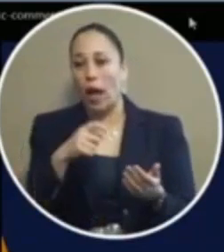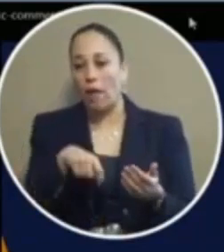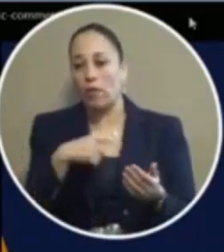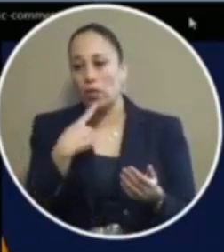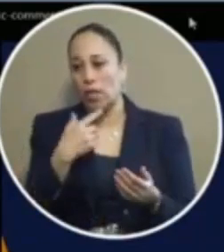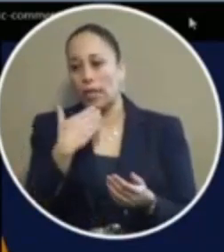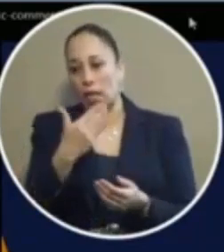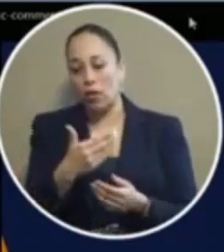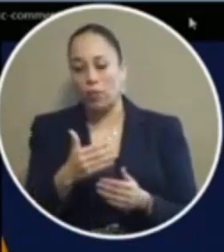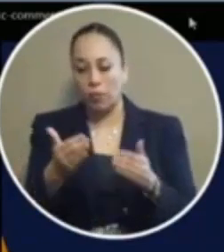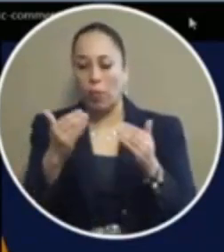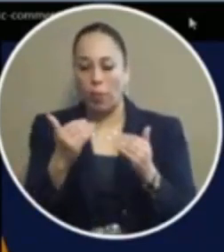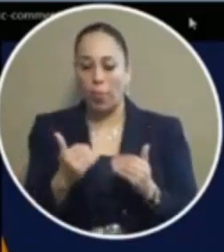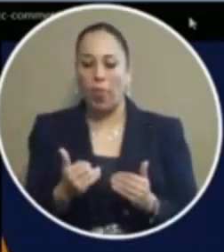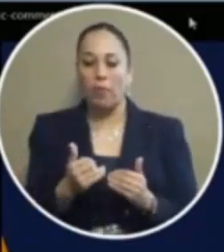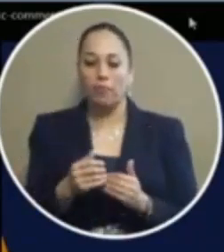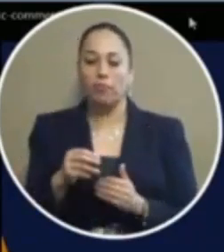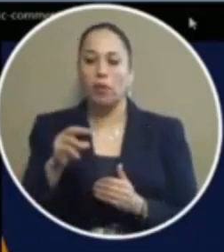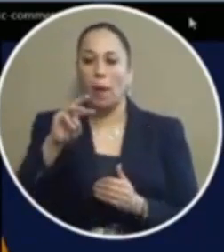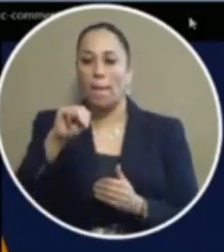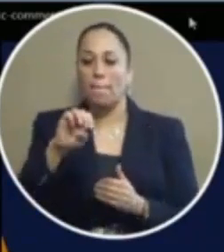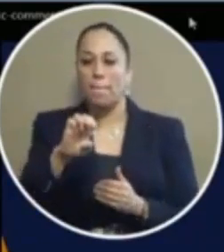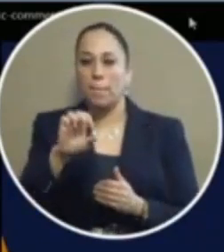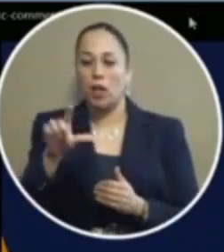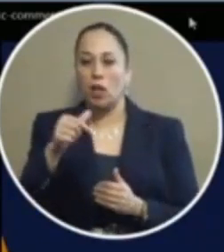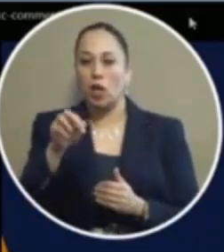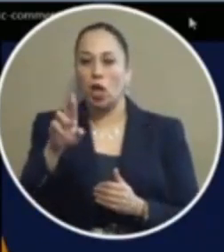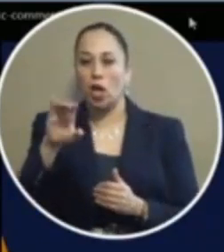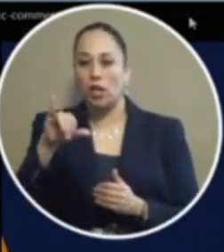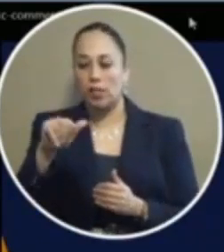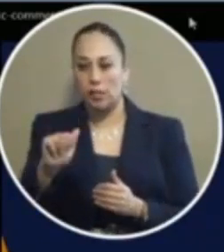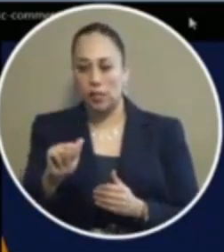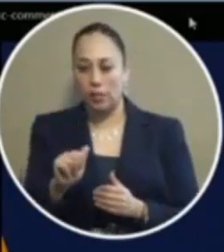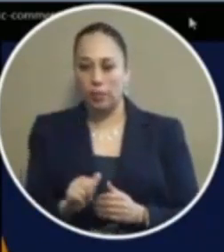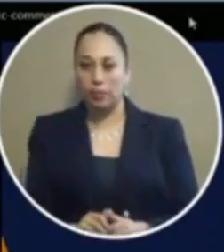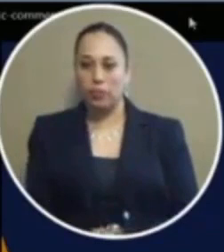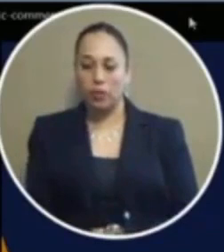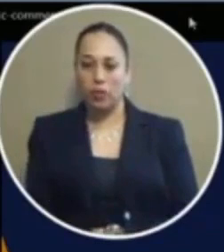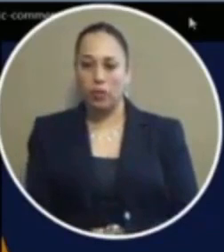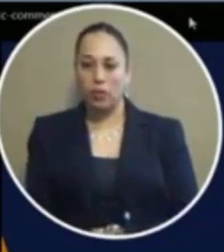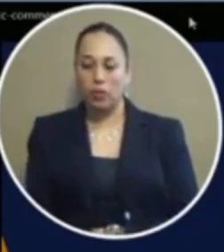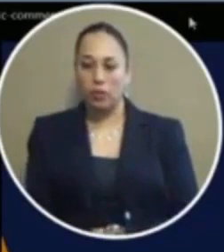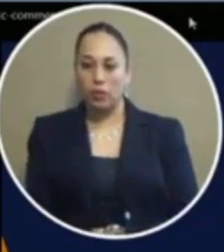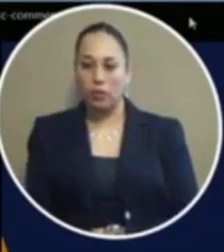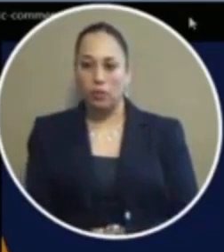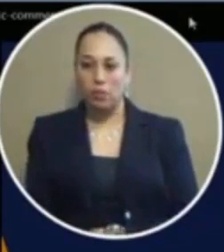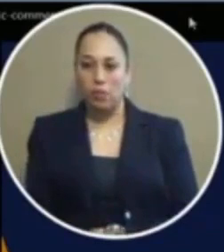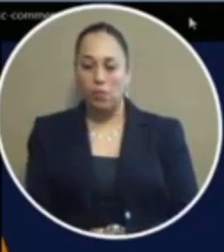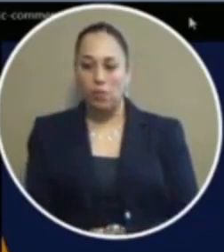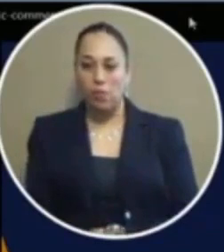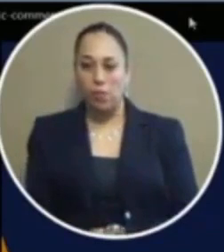thank you the next speaker is mel garcia followed by mr nicolas vasquez